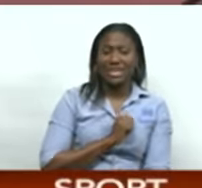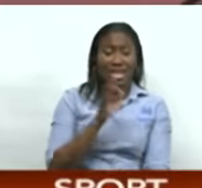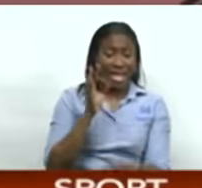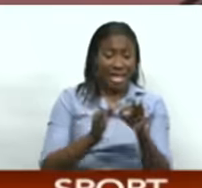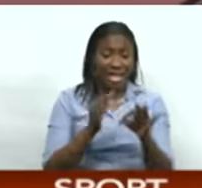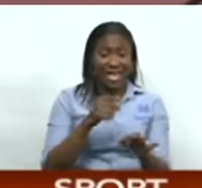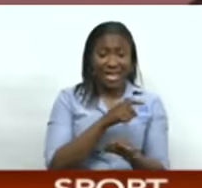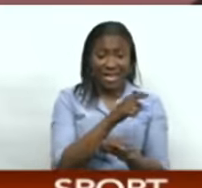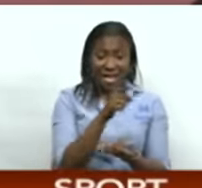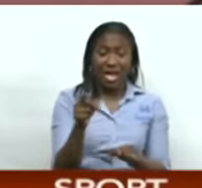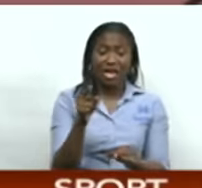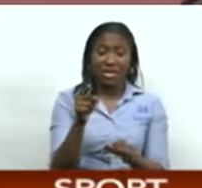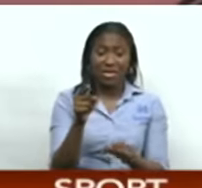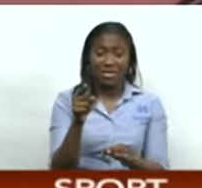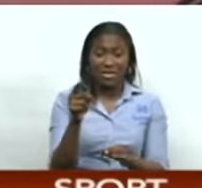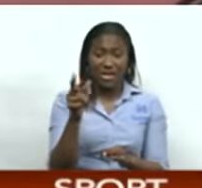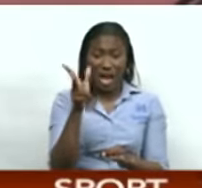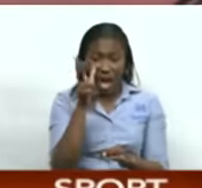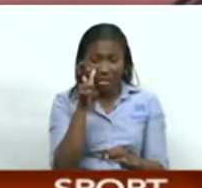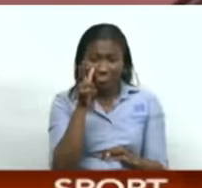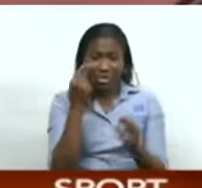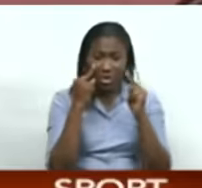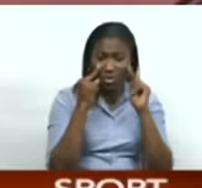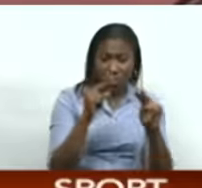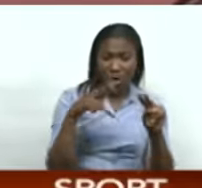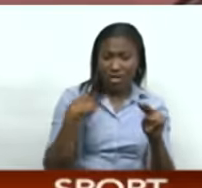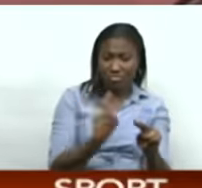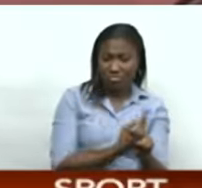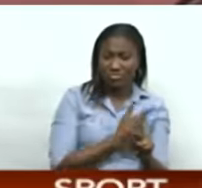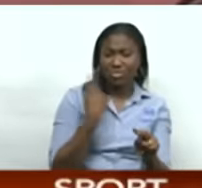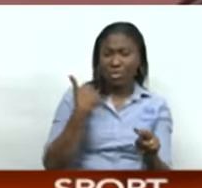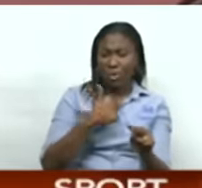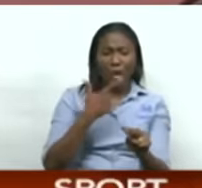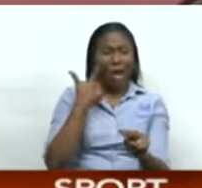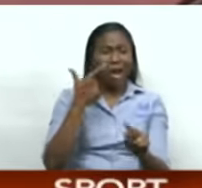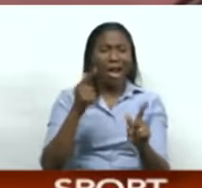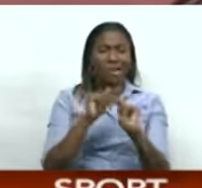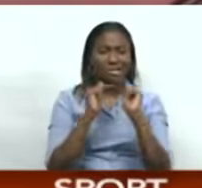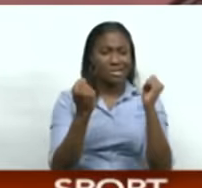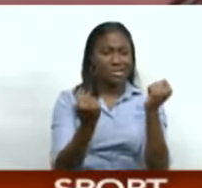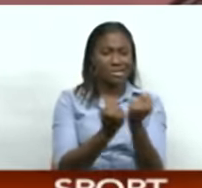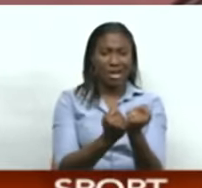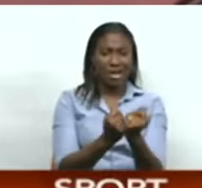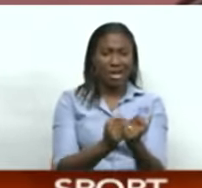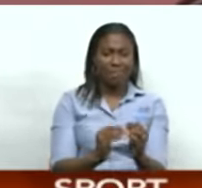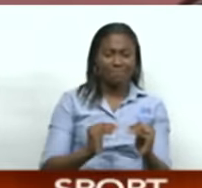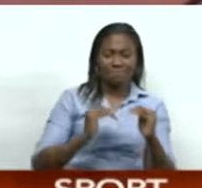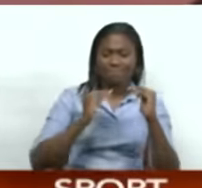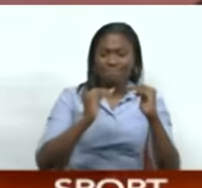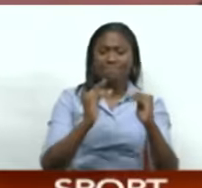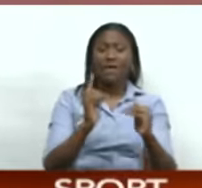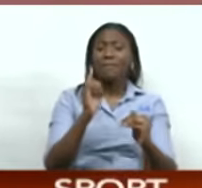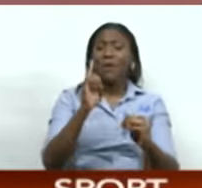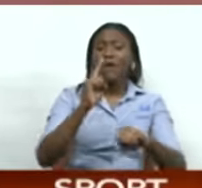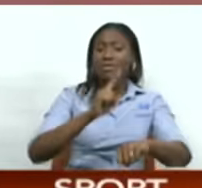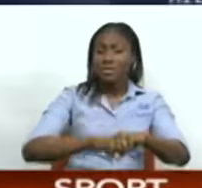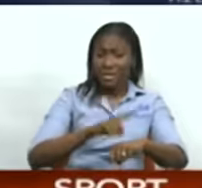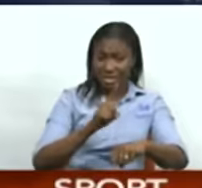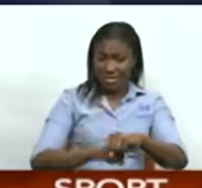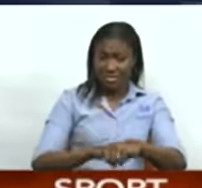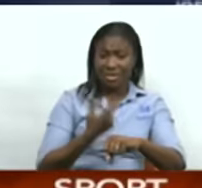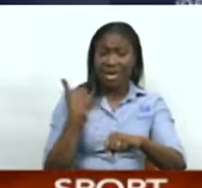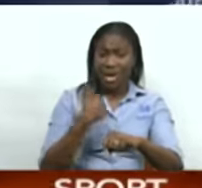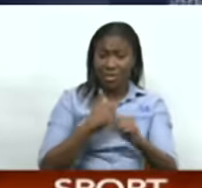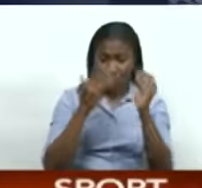our utterances, it's just like a team that come up into the Premier League for the first time. The first quarter storm is to stay in that league.